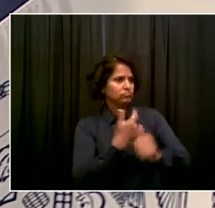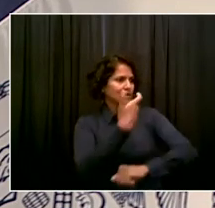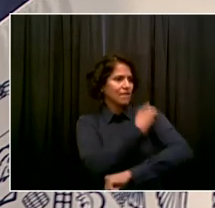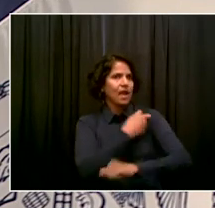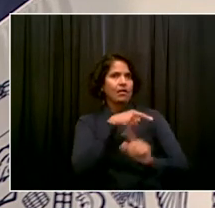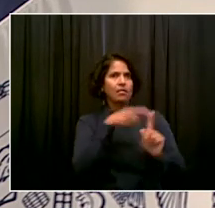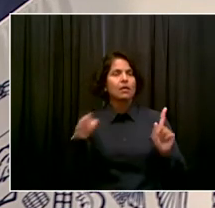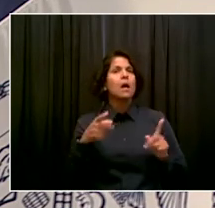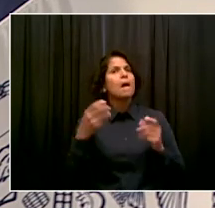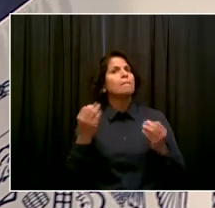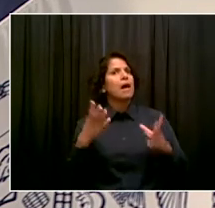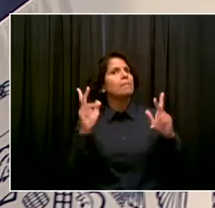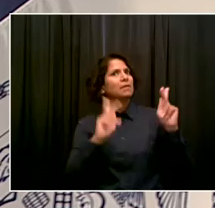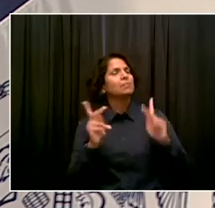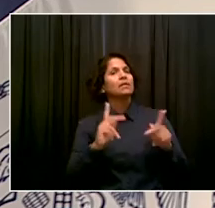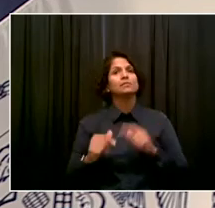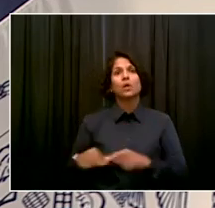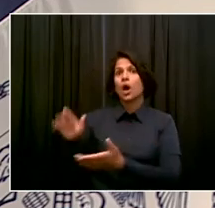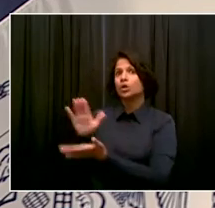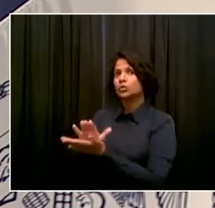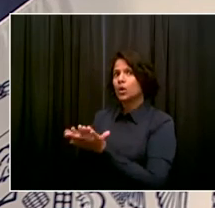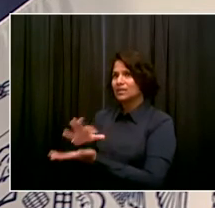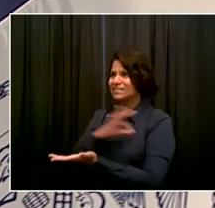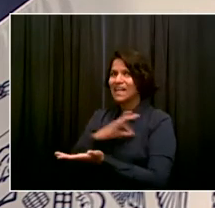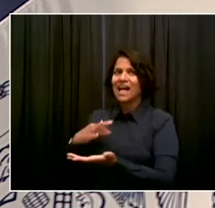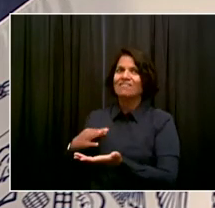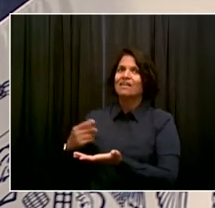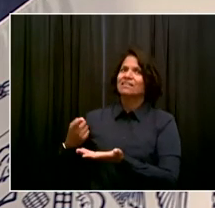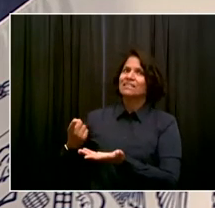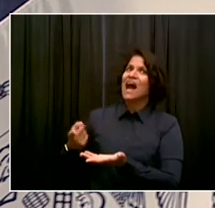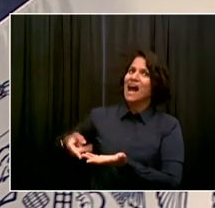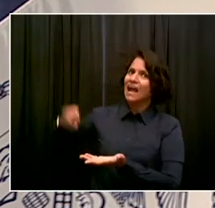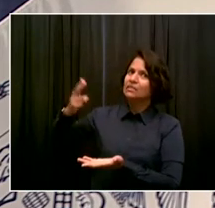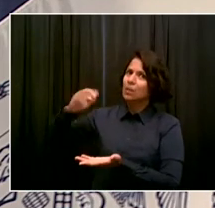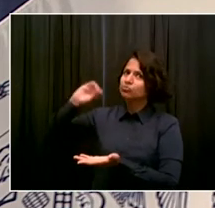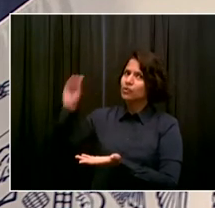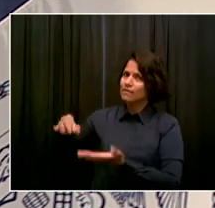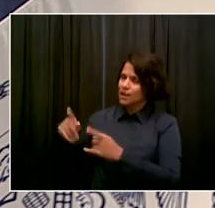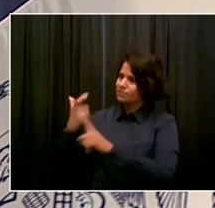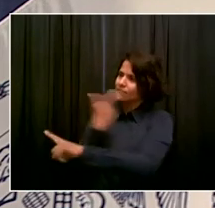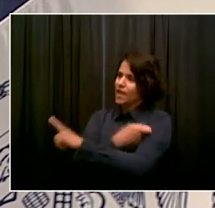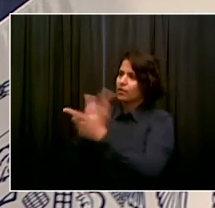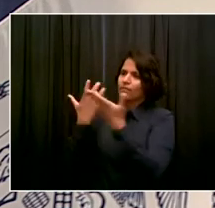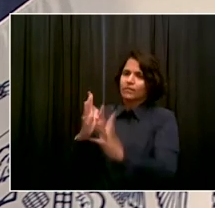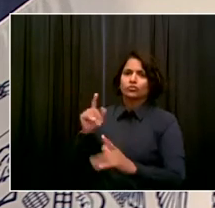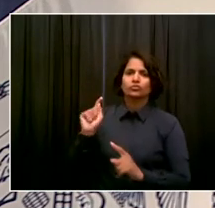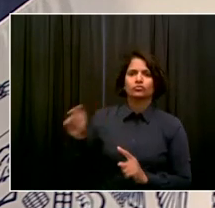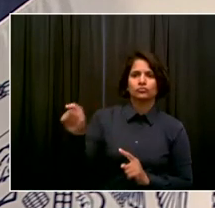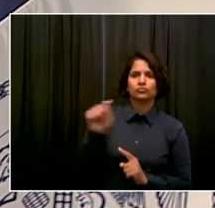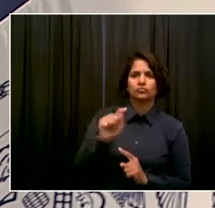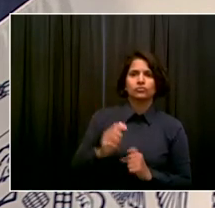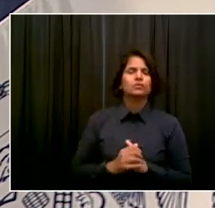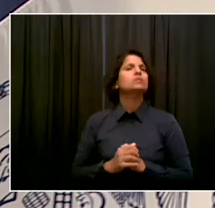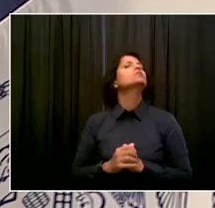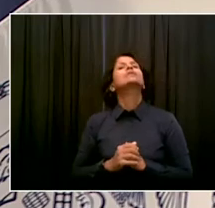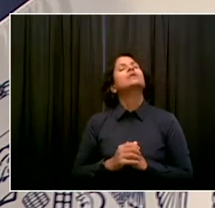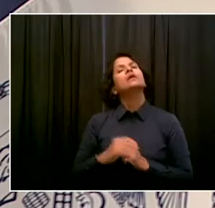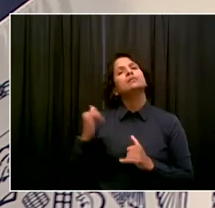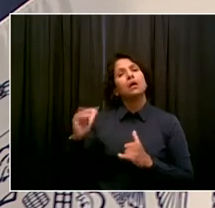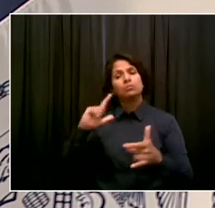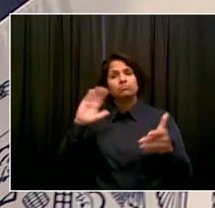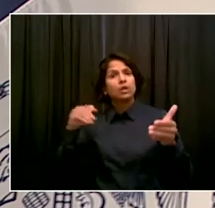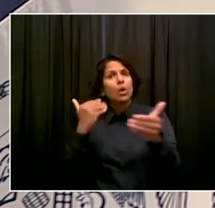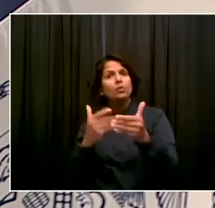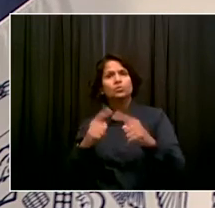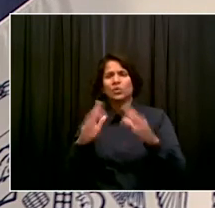employees. We're going to be augmenting that with an intensive drive to get kids 12 years old and up vaccinated in time for